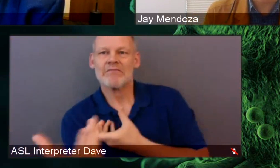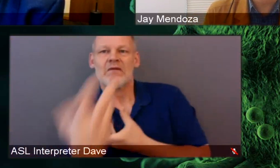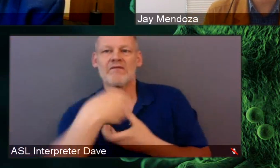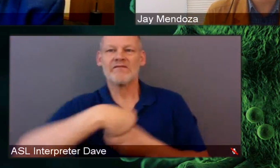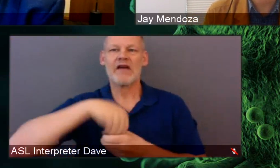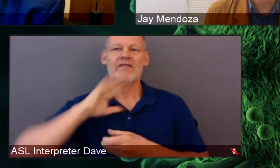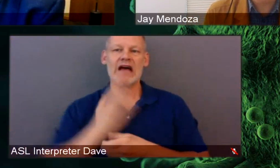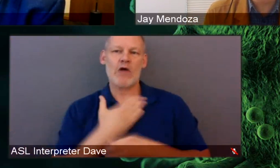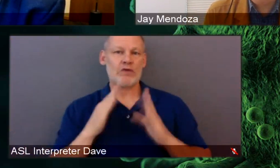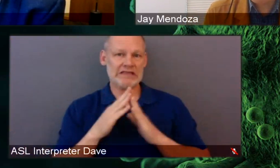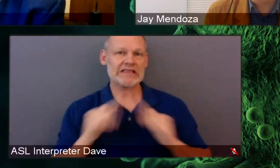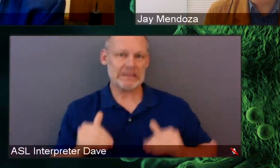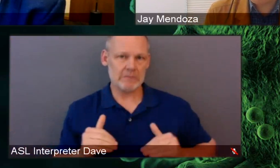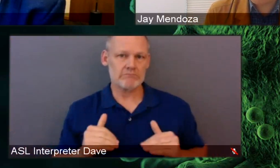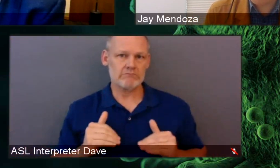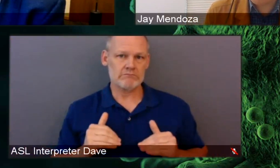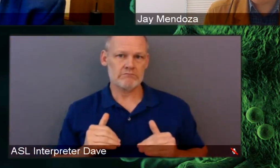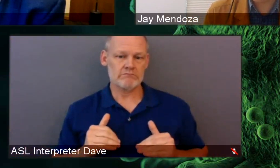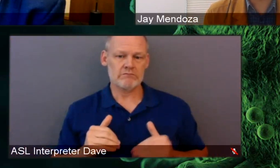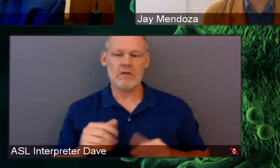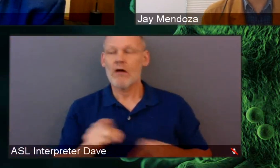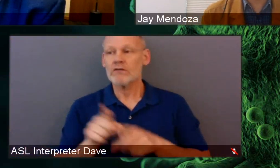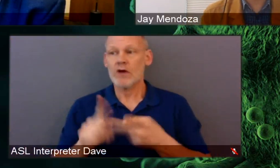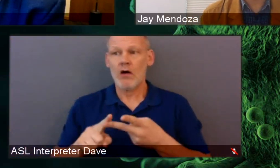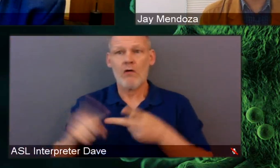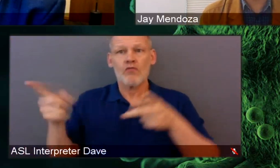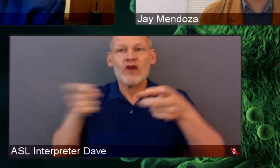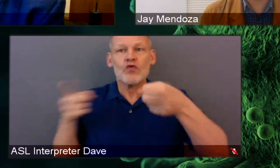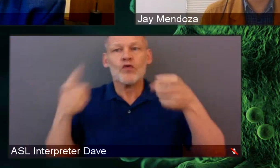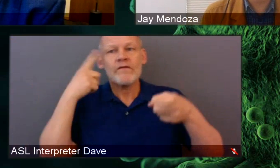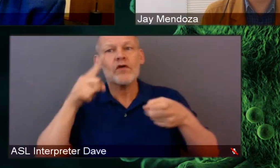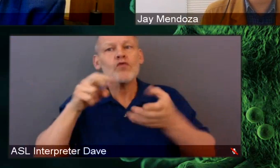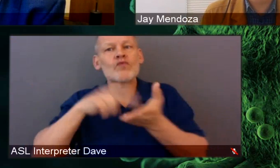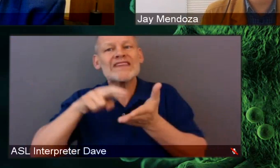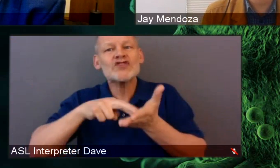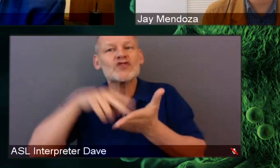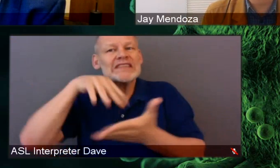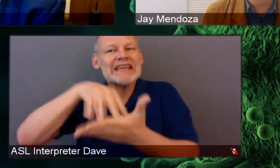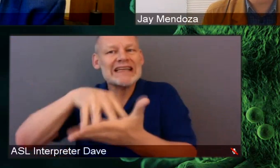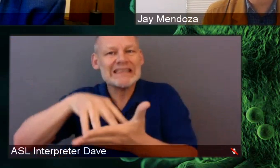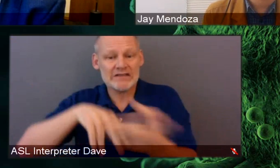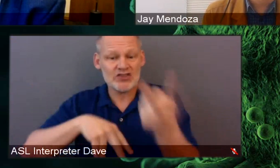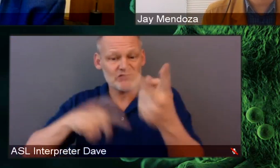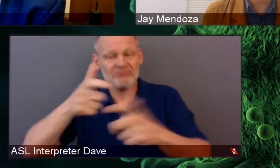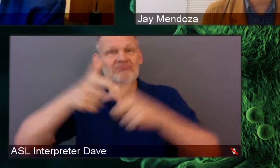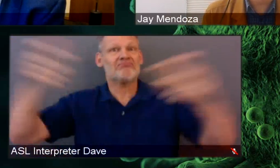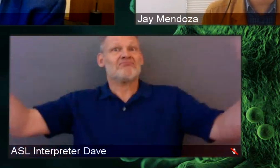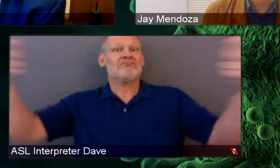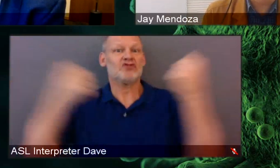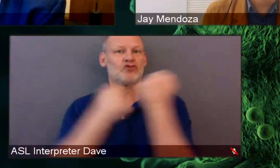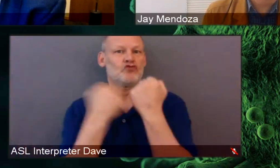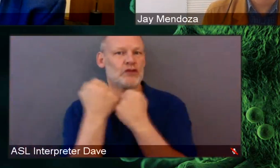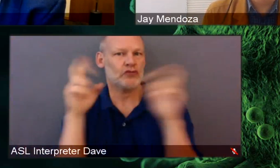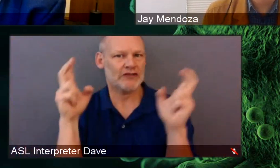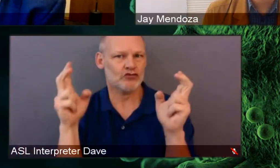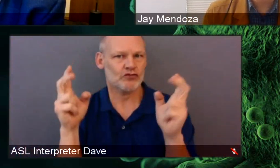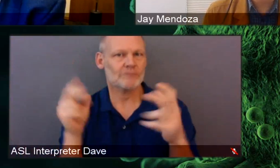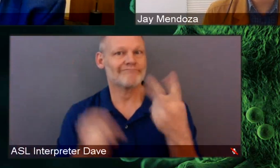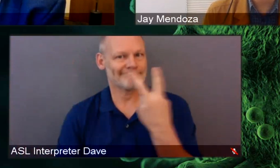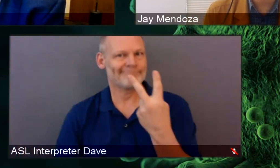with research studies. So those are two kind of very big structural issues that we are working on